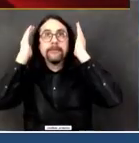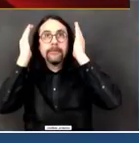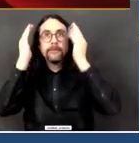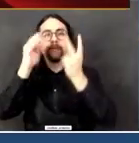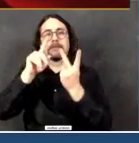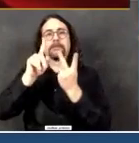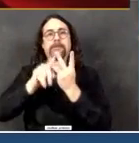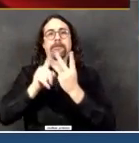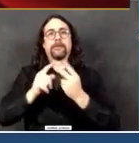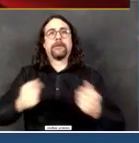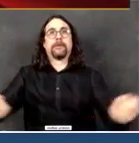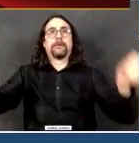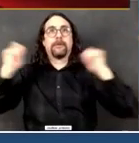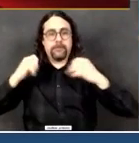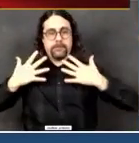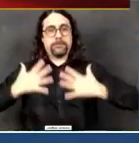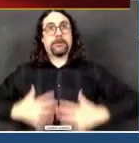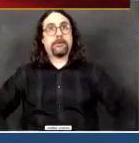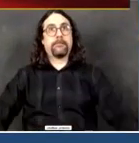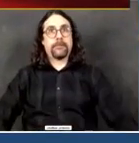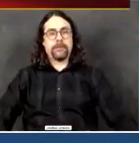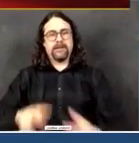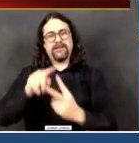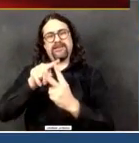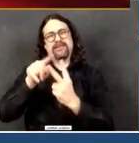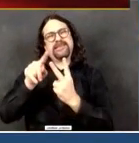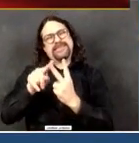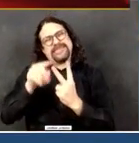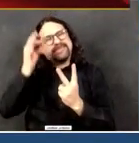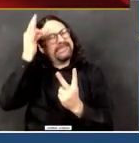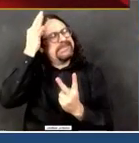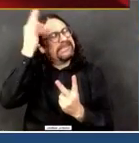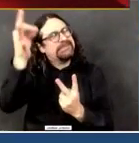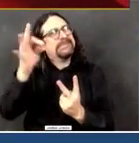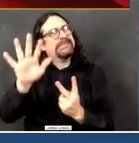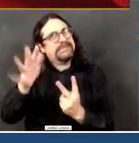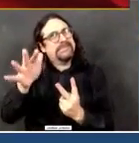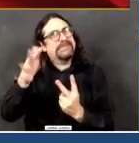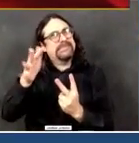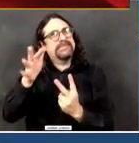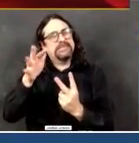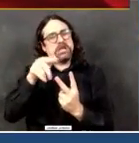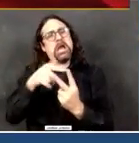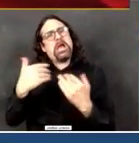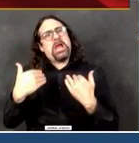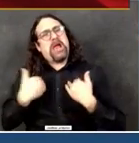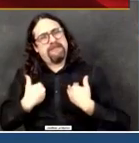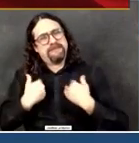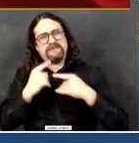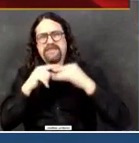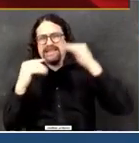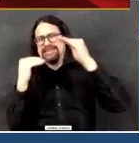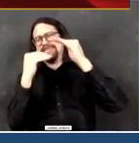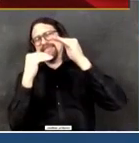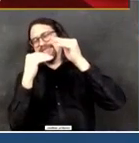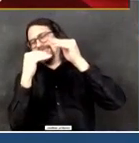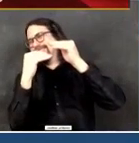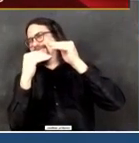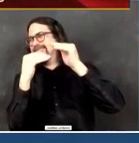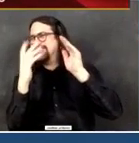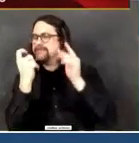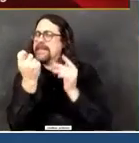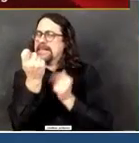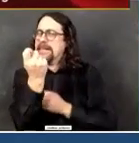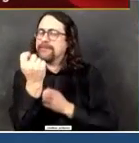are conserved. This is something I've spoken with Commissioner Jimmy O'Neill about, that